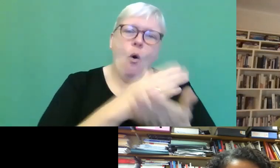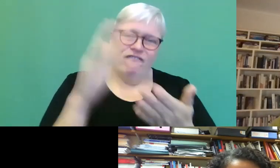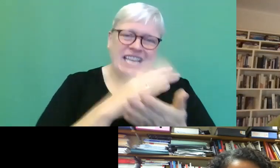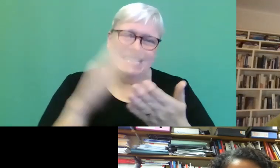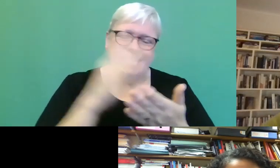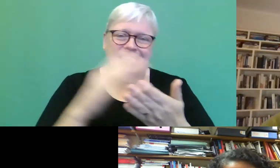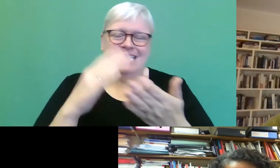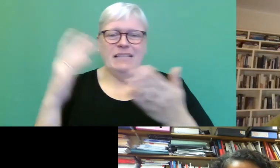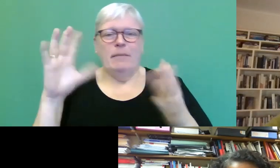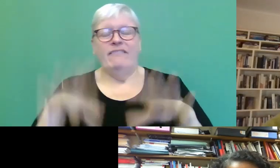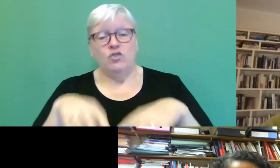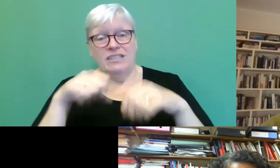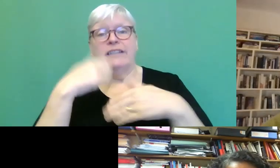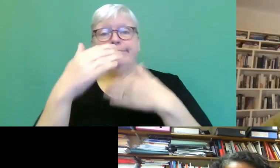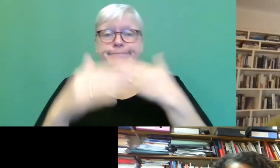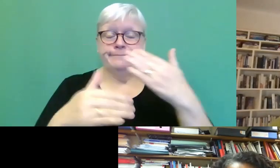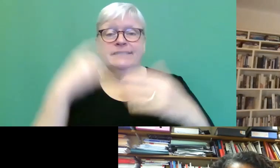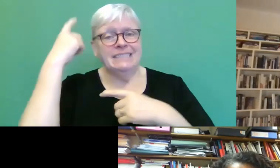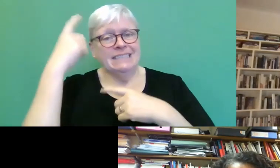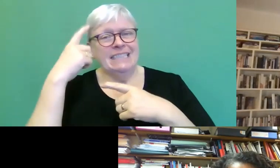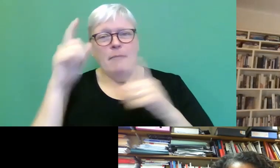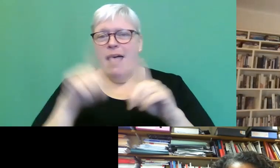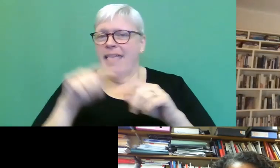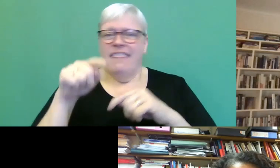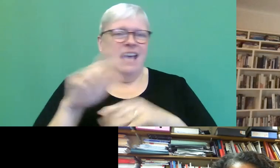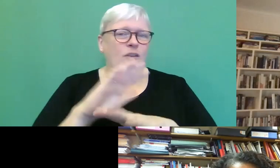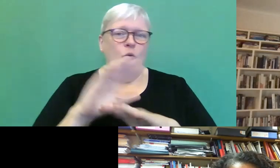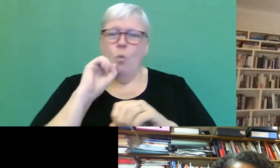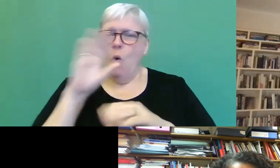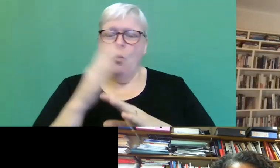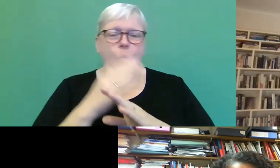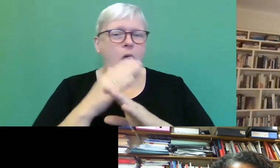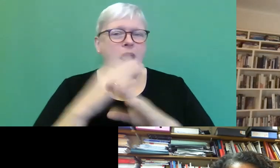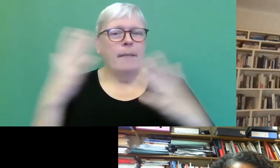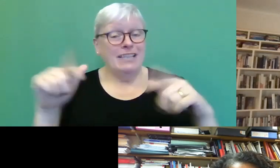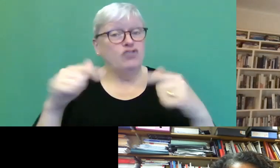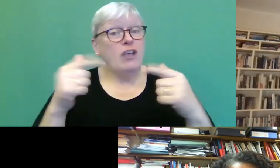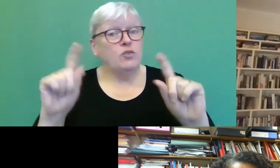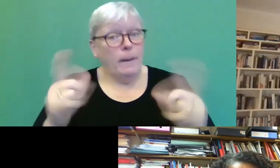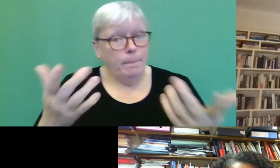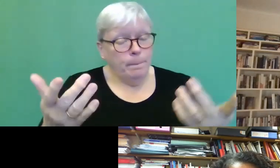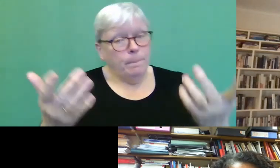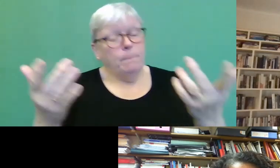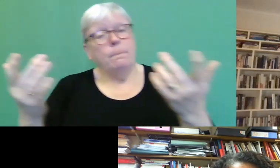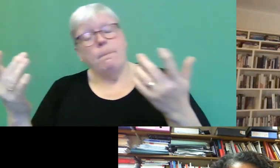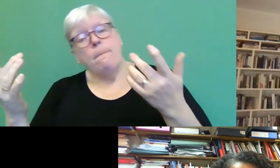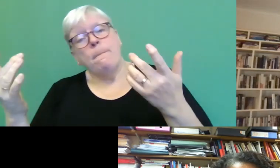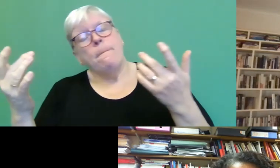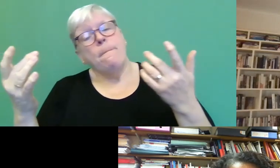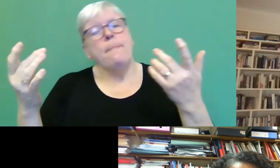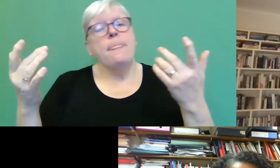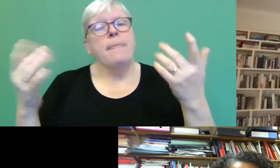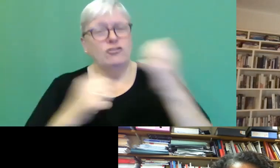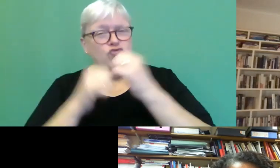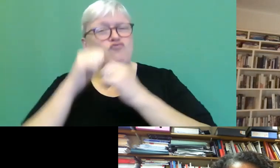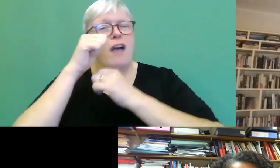but if you start off thinking of it in that way, then it's not going to work. So the biggest challenge is really a structural.